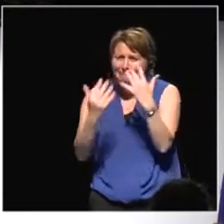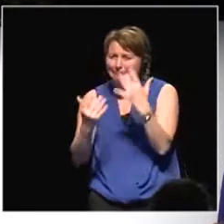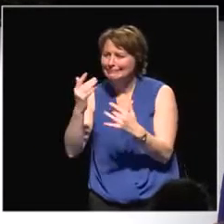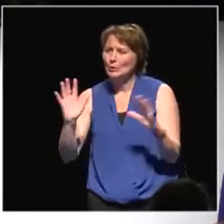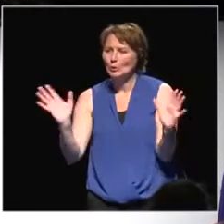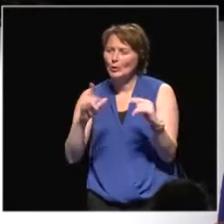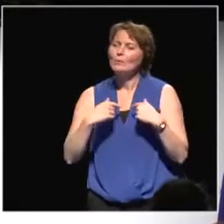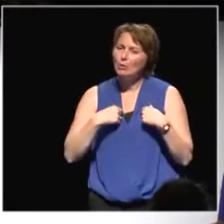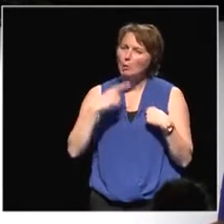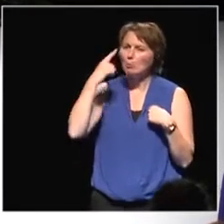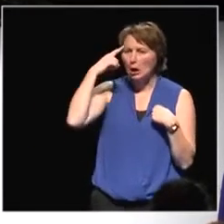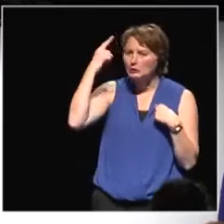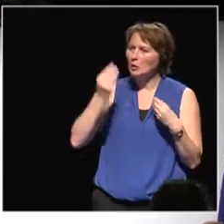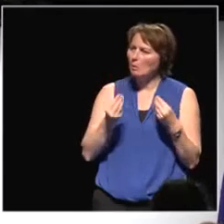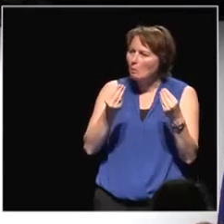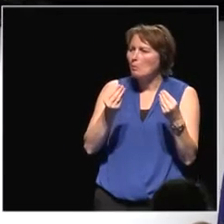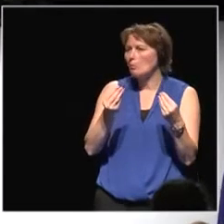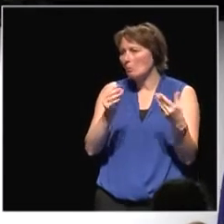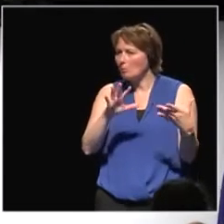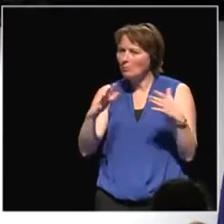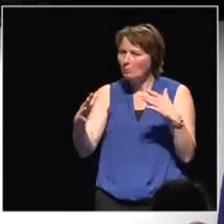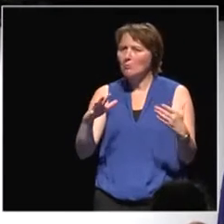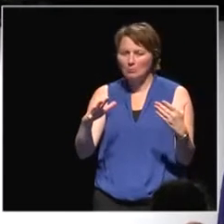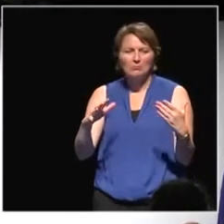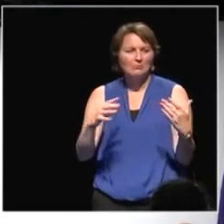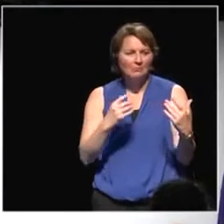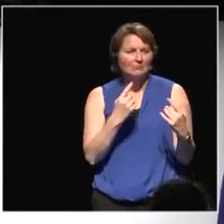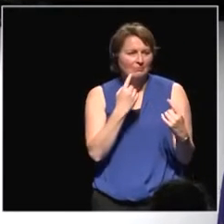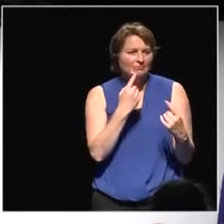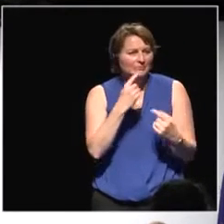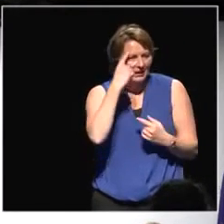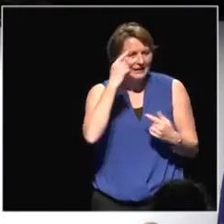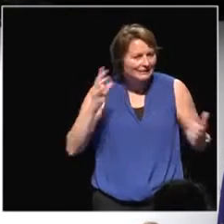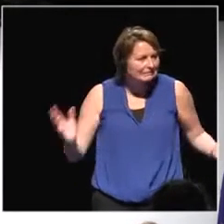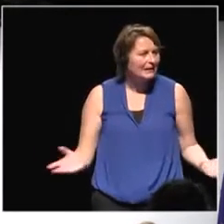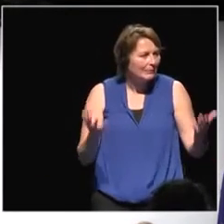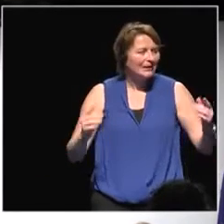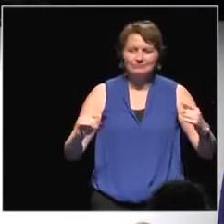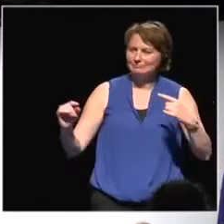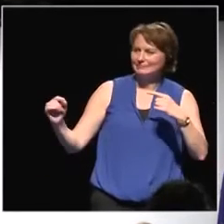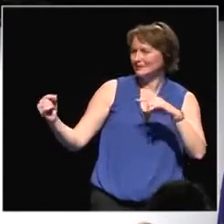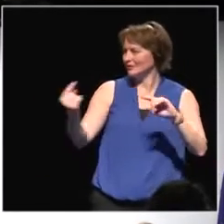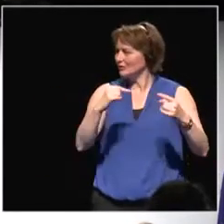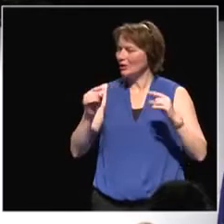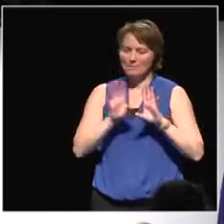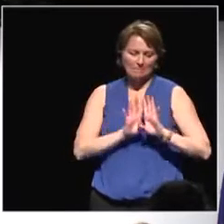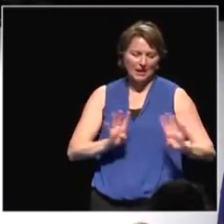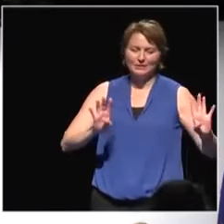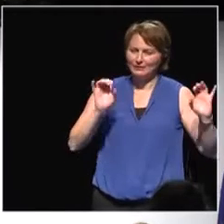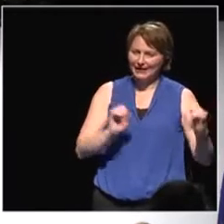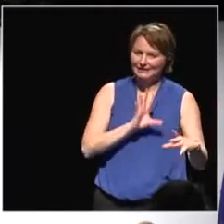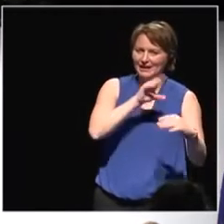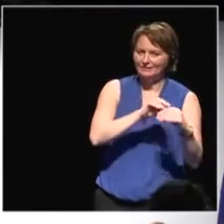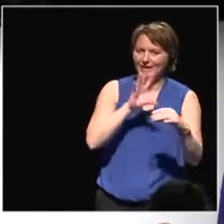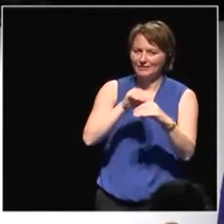gives a little bit of an indication and also is, of course, the idea to stimulate the debate with the panel. So I would also